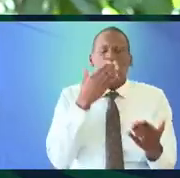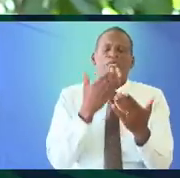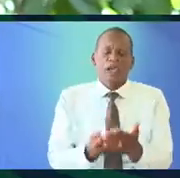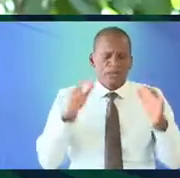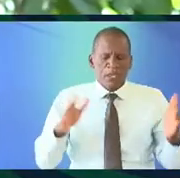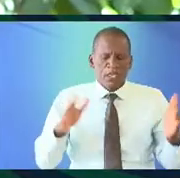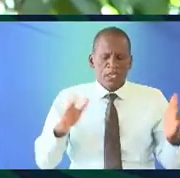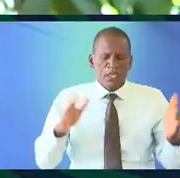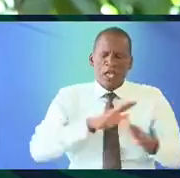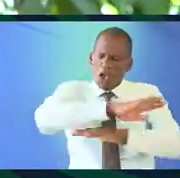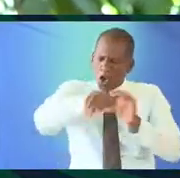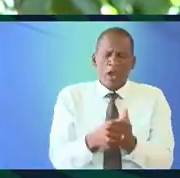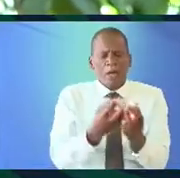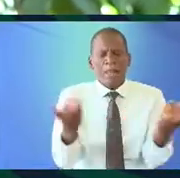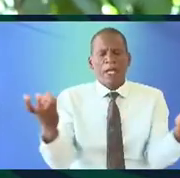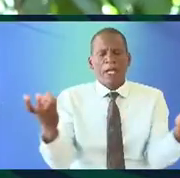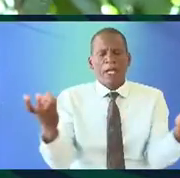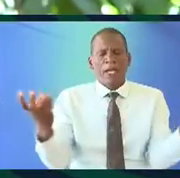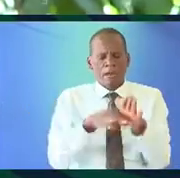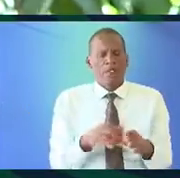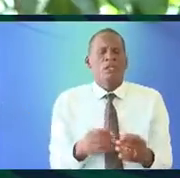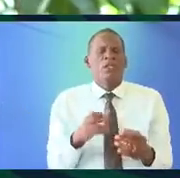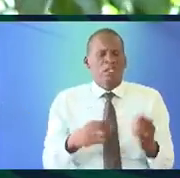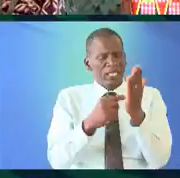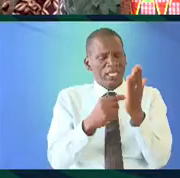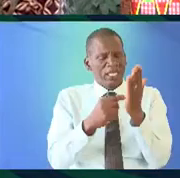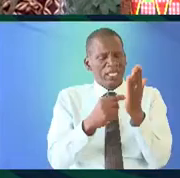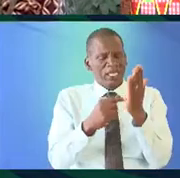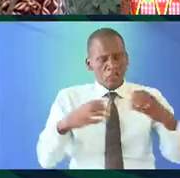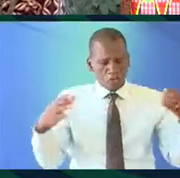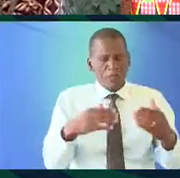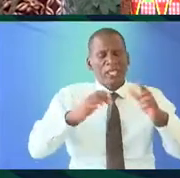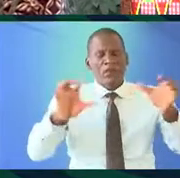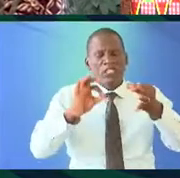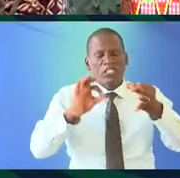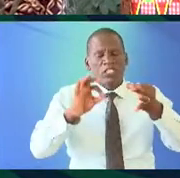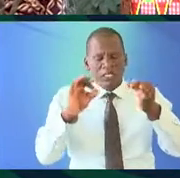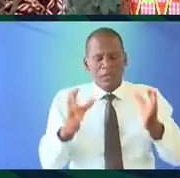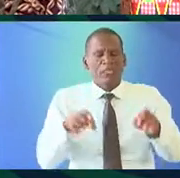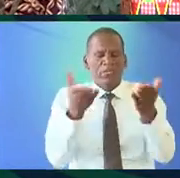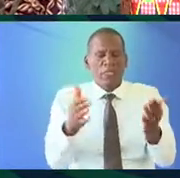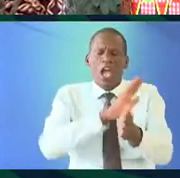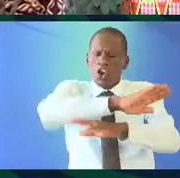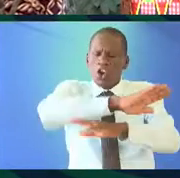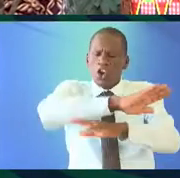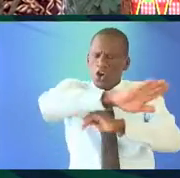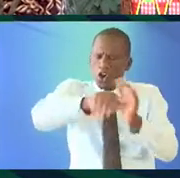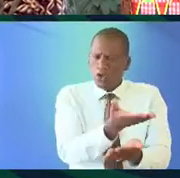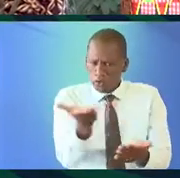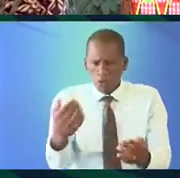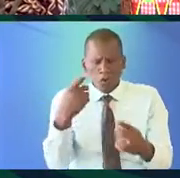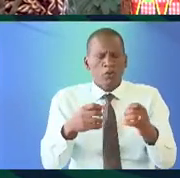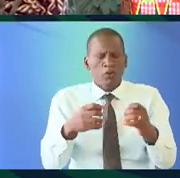in thanking very very much our amazing panel in thanking the technical team the sign language interpreters and all of